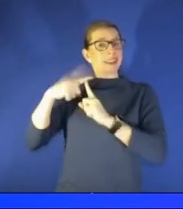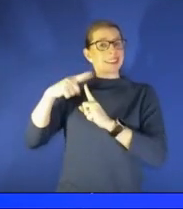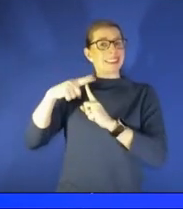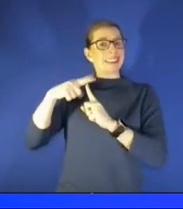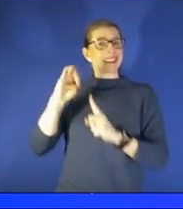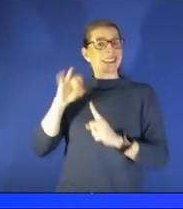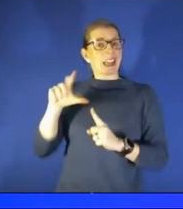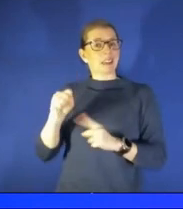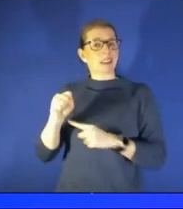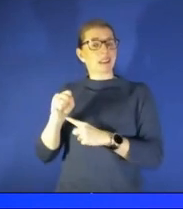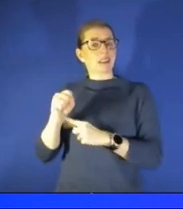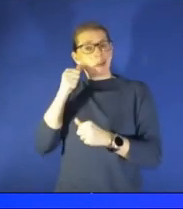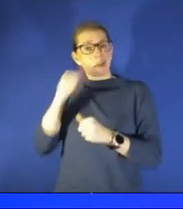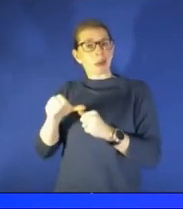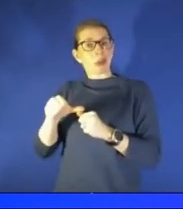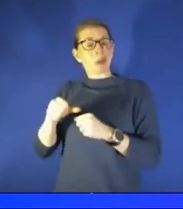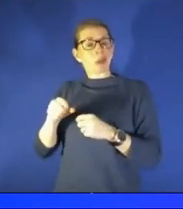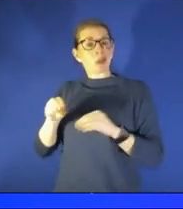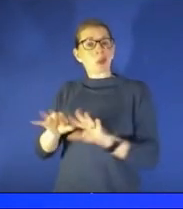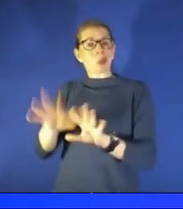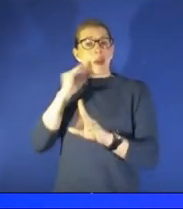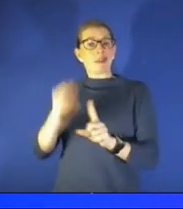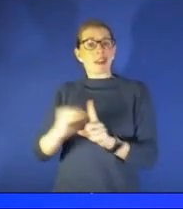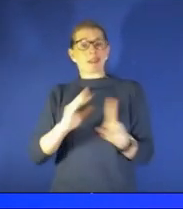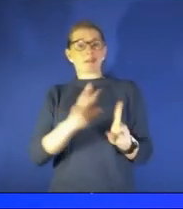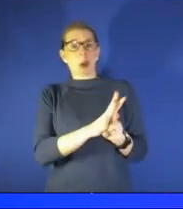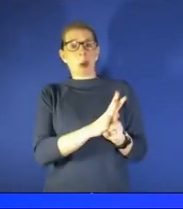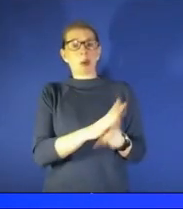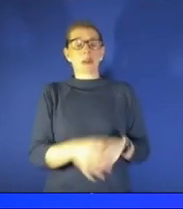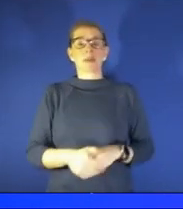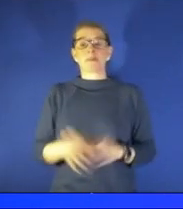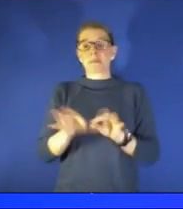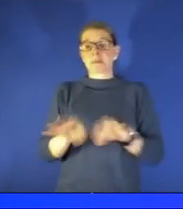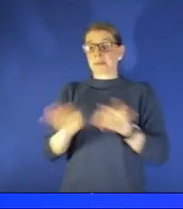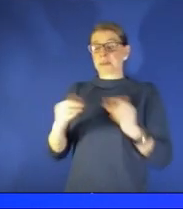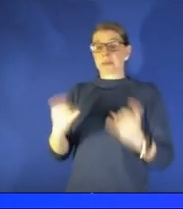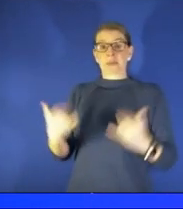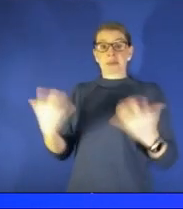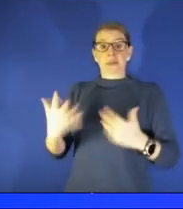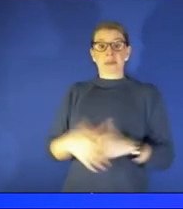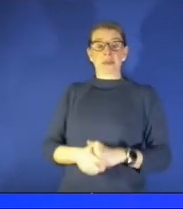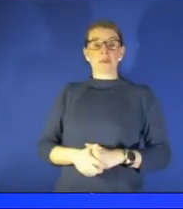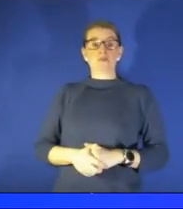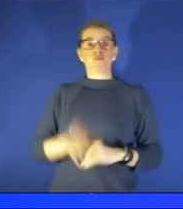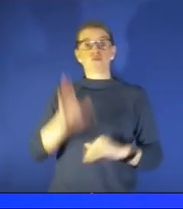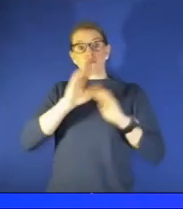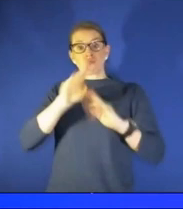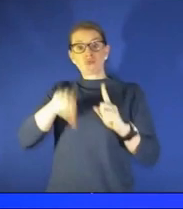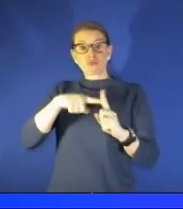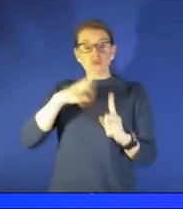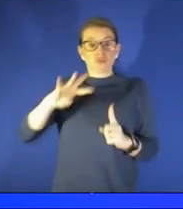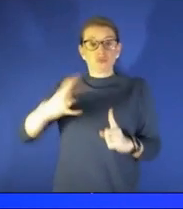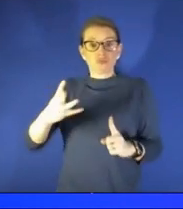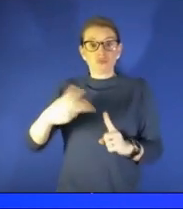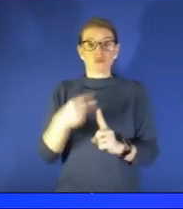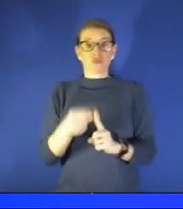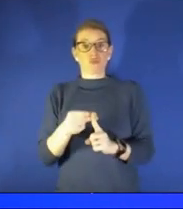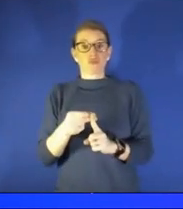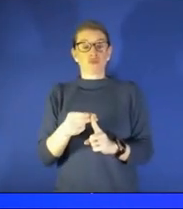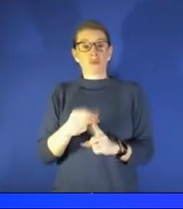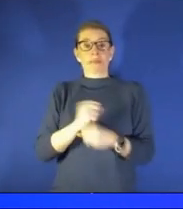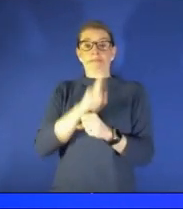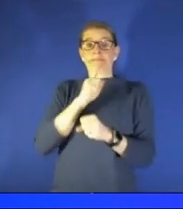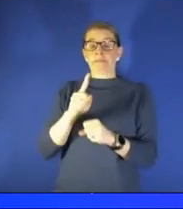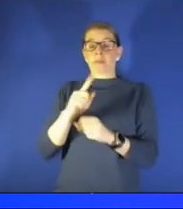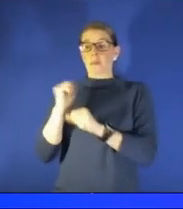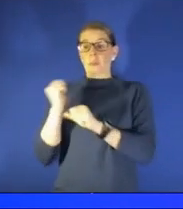if re-exposed i think the most important thing at this point is opposed to worrying about a fourth dose is ensuring that we get everybody vaccinated